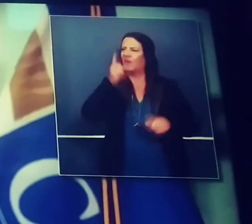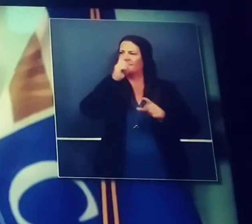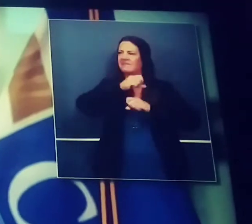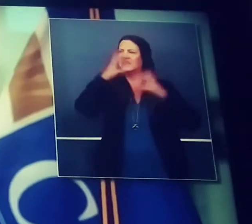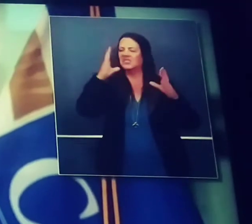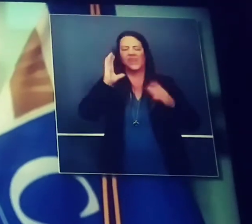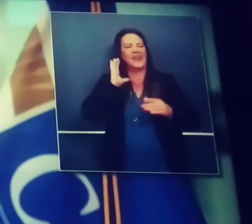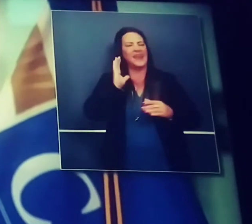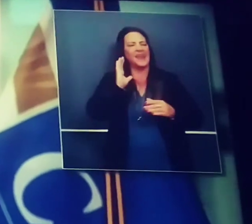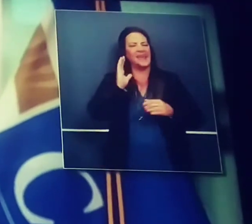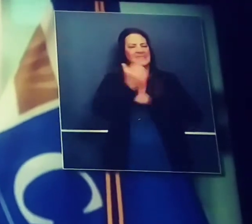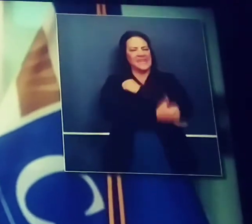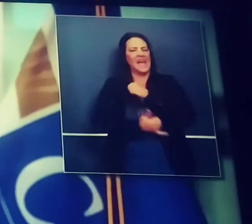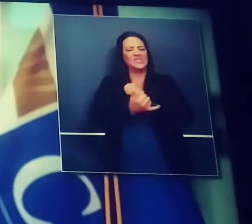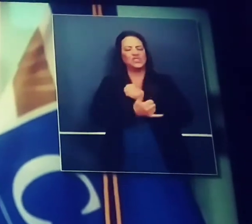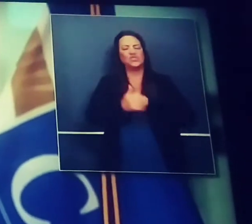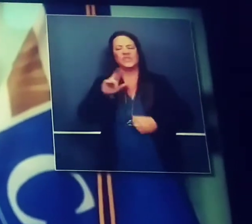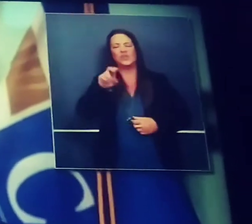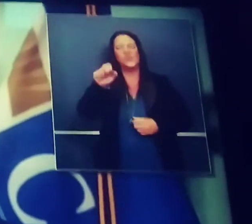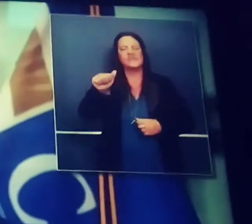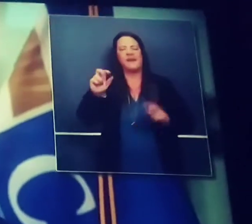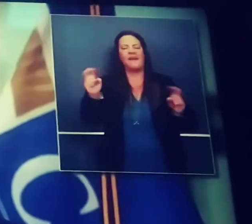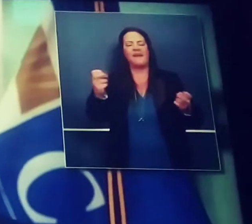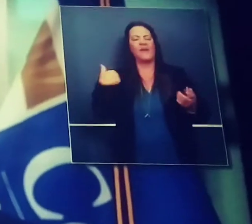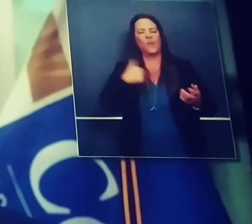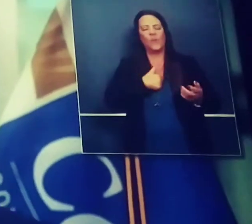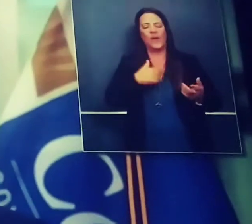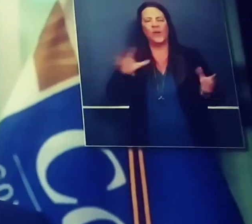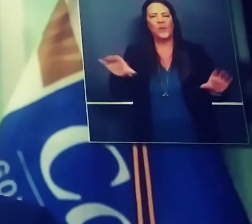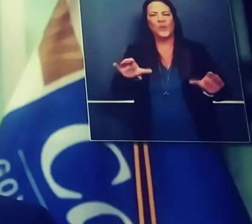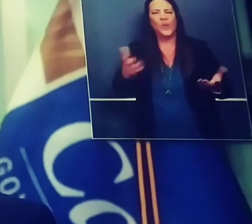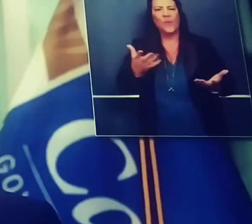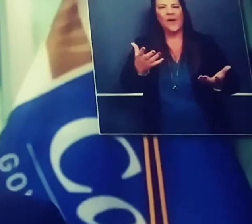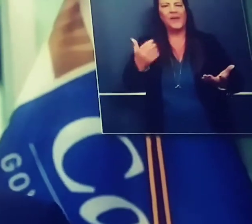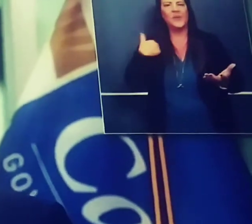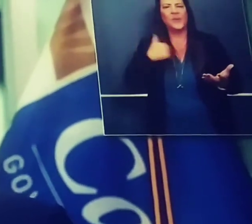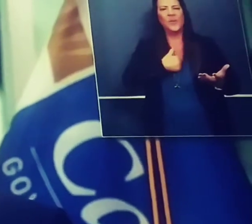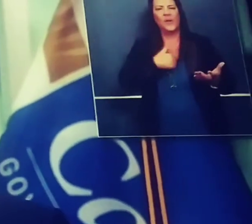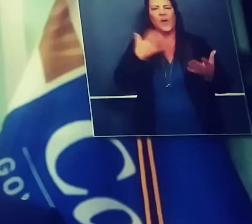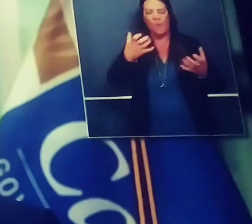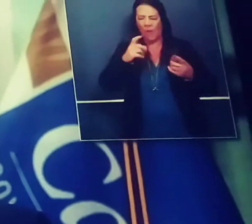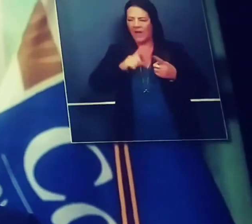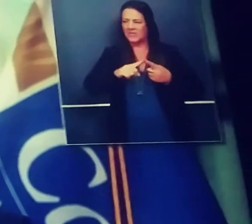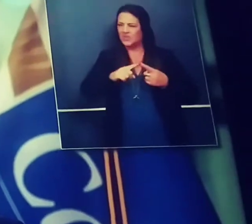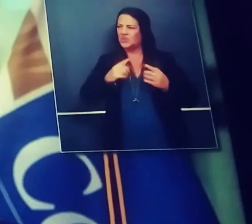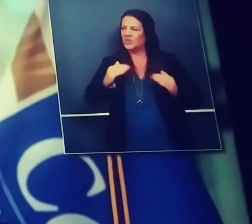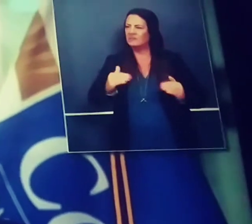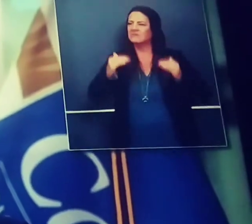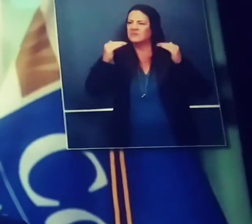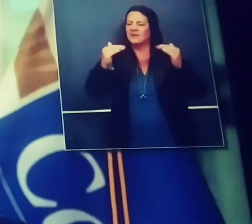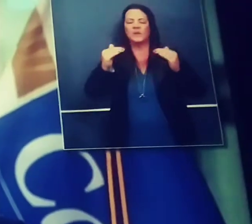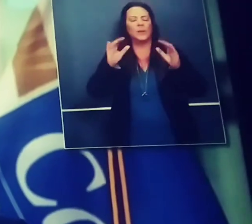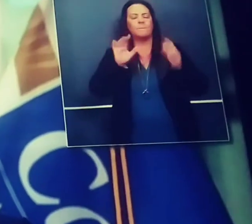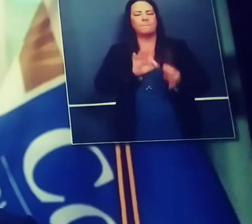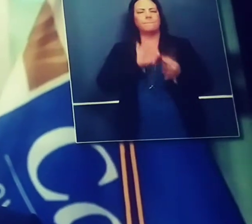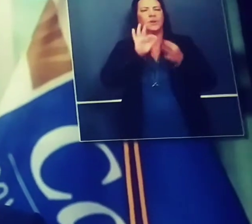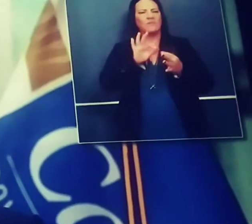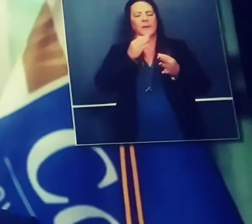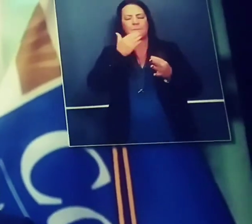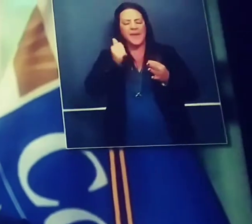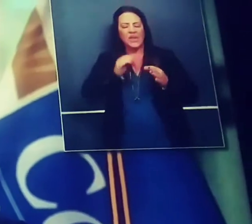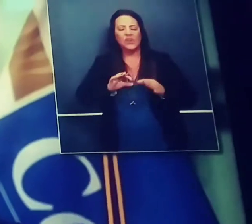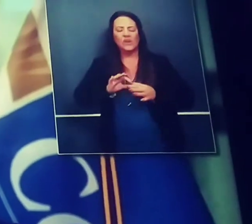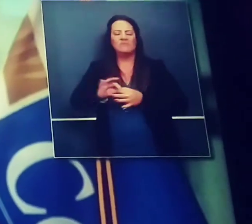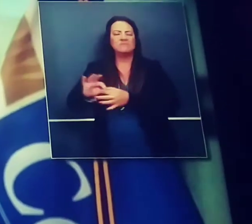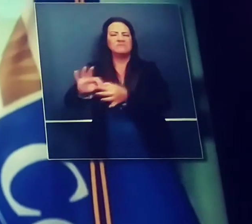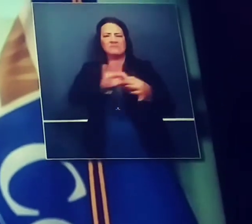And so we are all about forming and advancing the cause of a more perfect union. And I